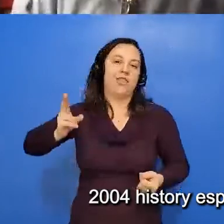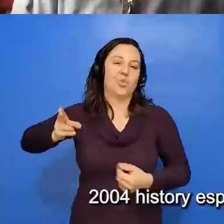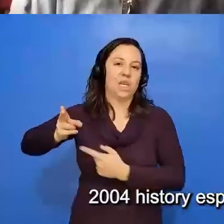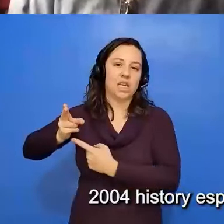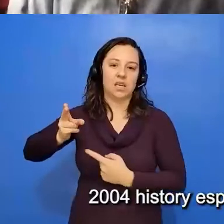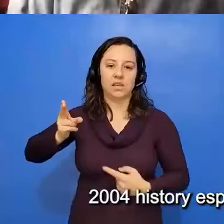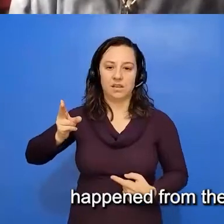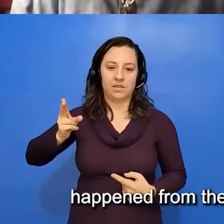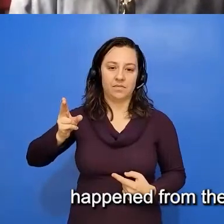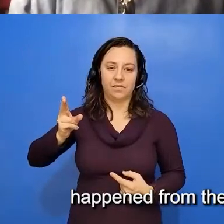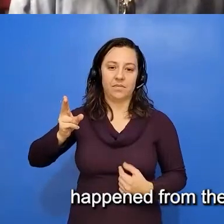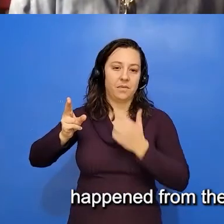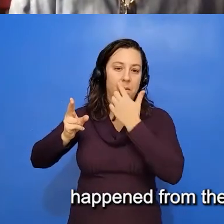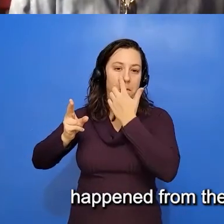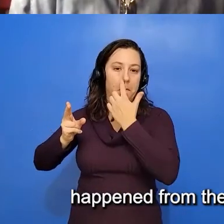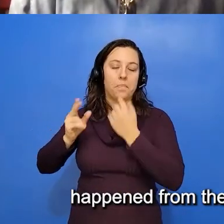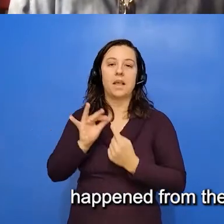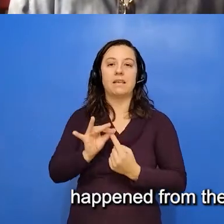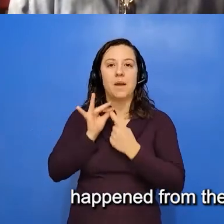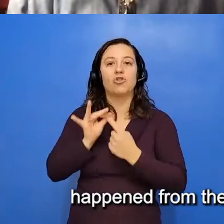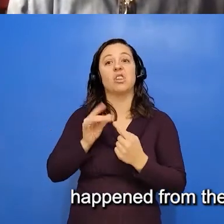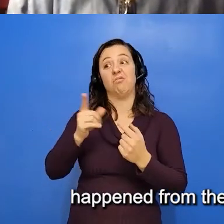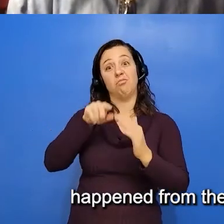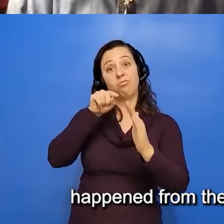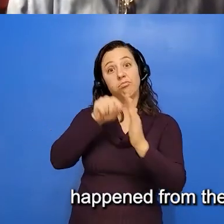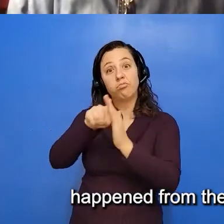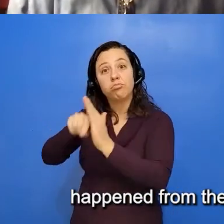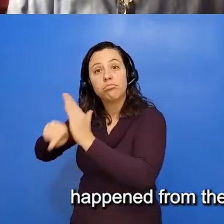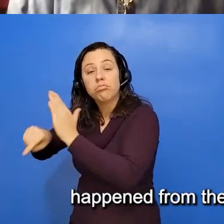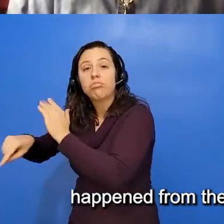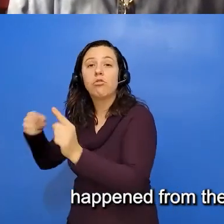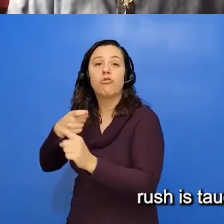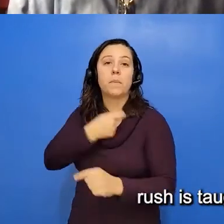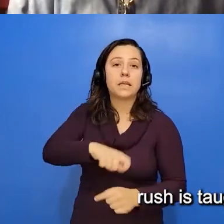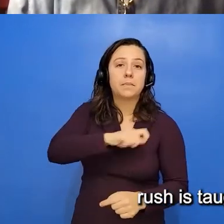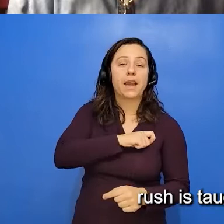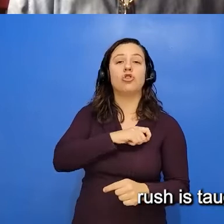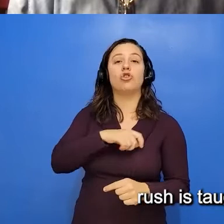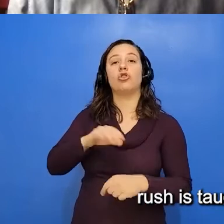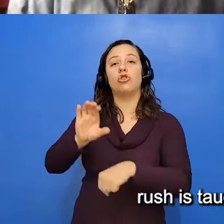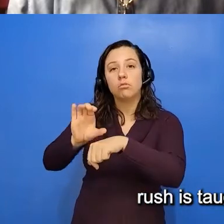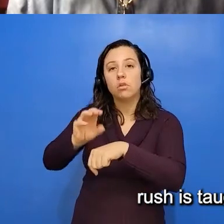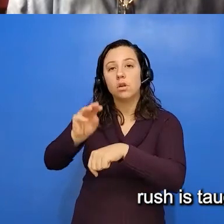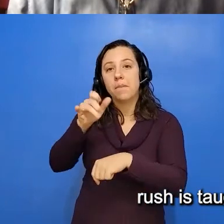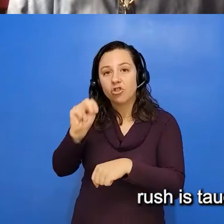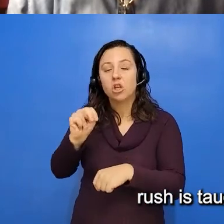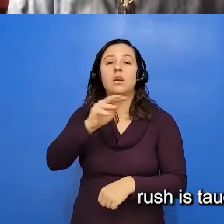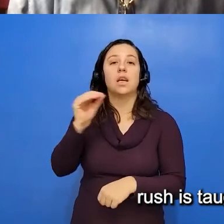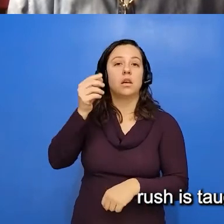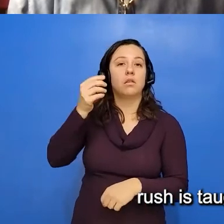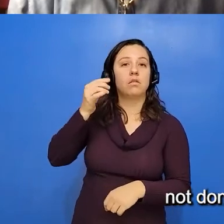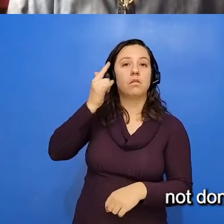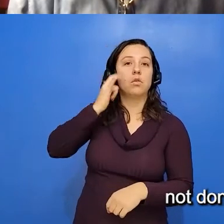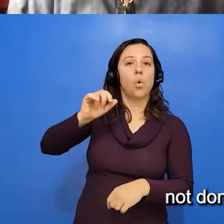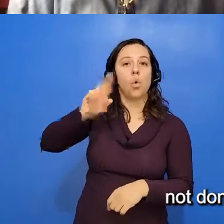especially, you know, the genocide that happened from the Spanish missions, as well as the gold rush is taught in the fourth